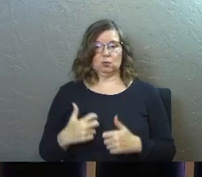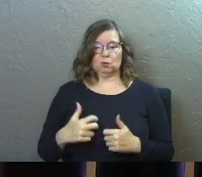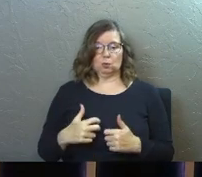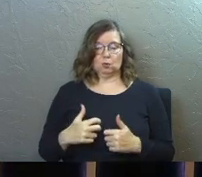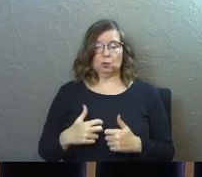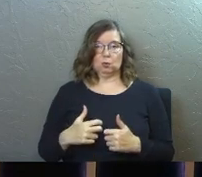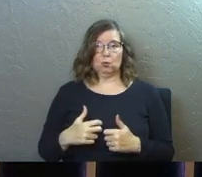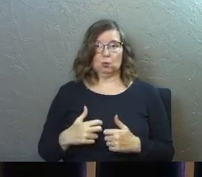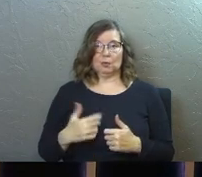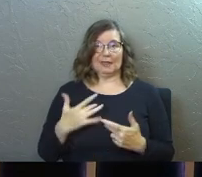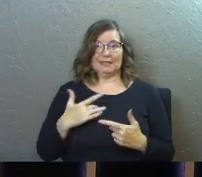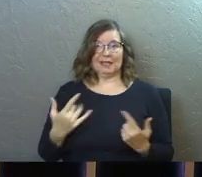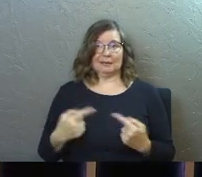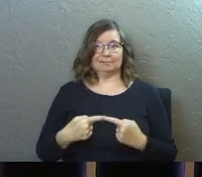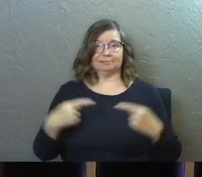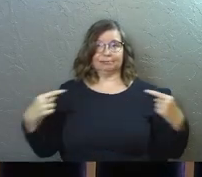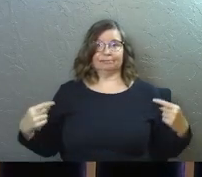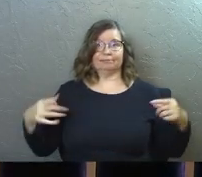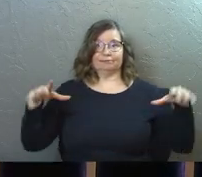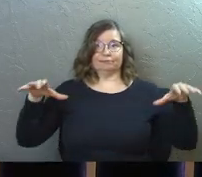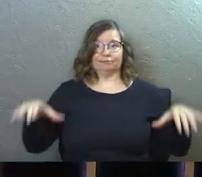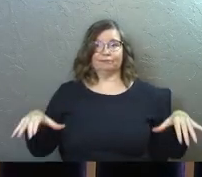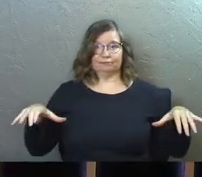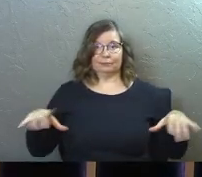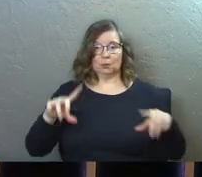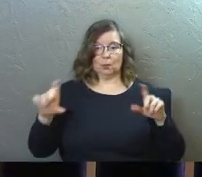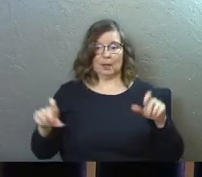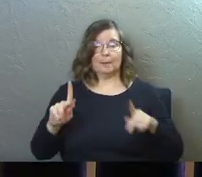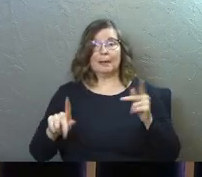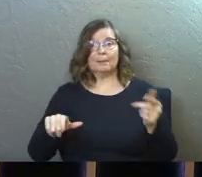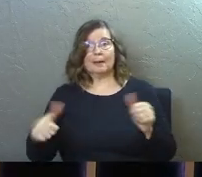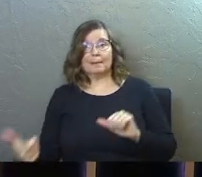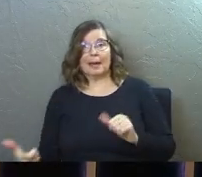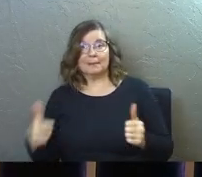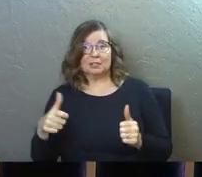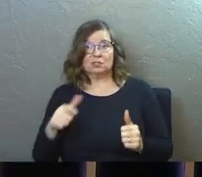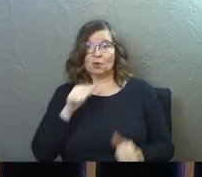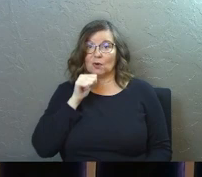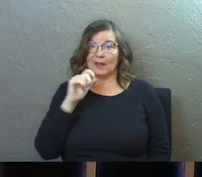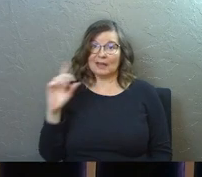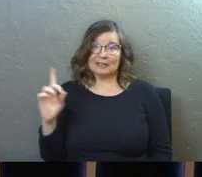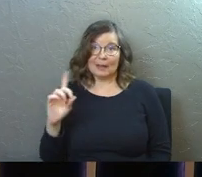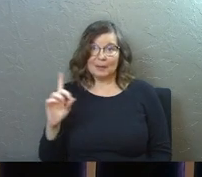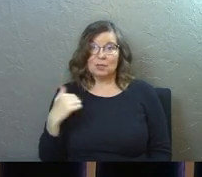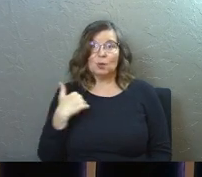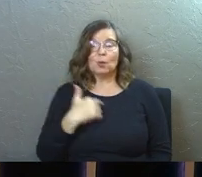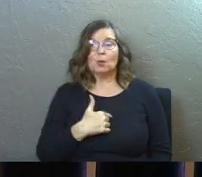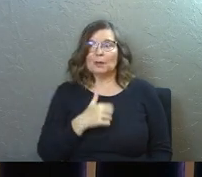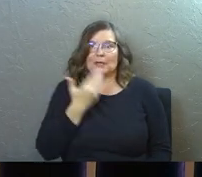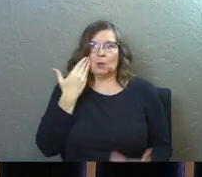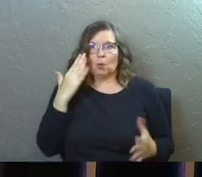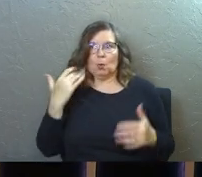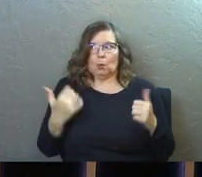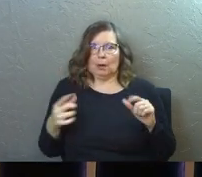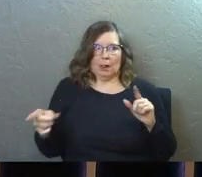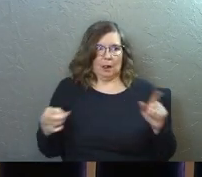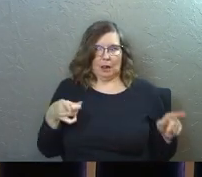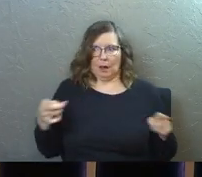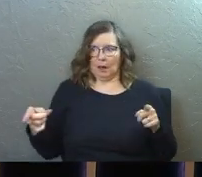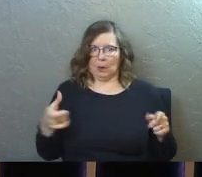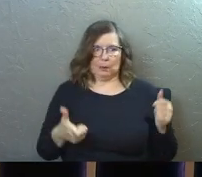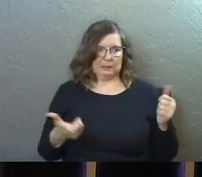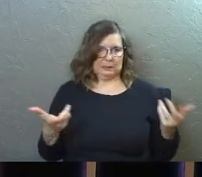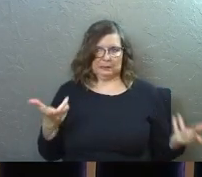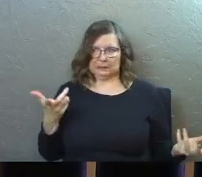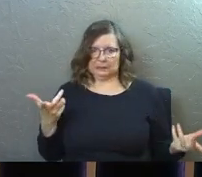They come down on different sides of this question. People like Baptists or non-denominationals, we kind of don't know what we are in